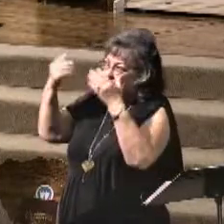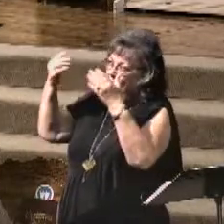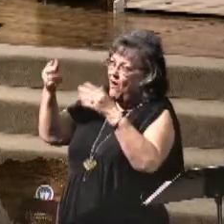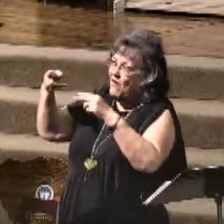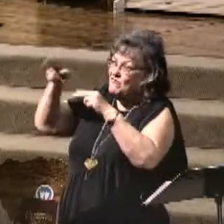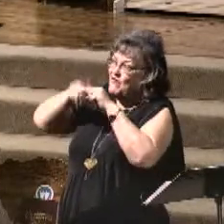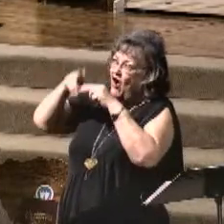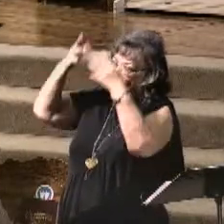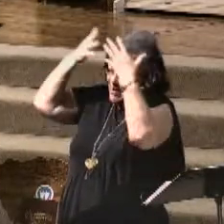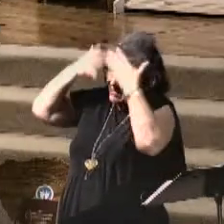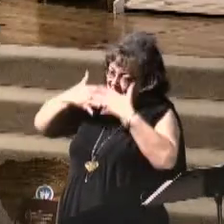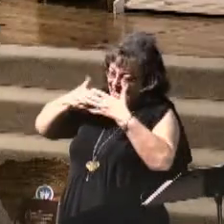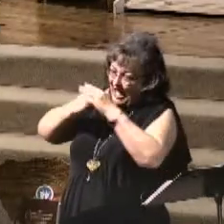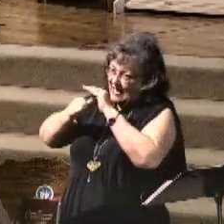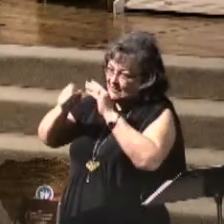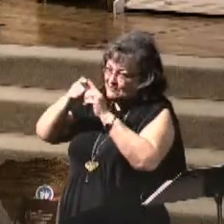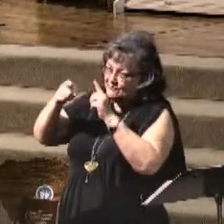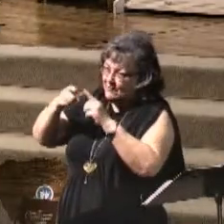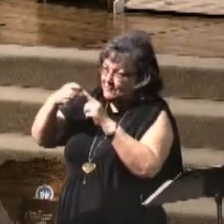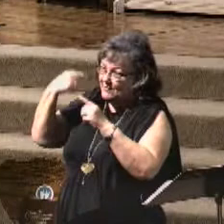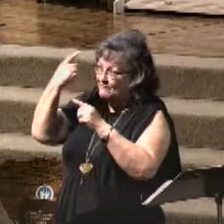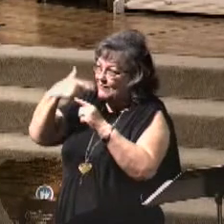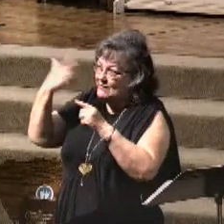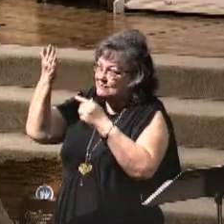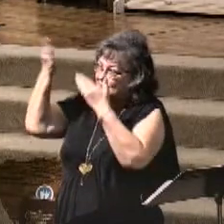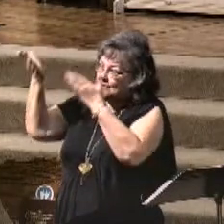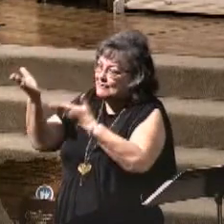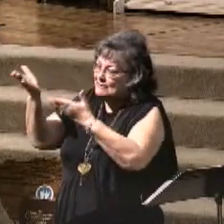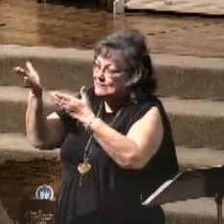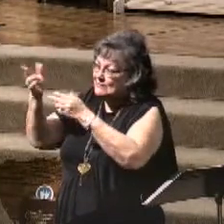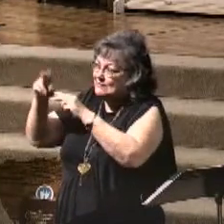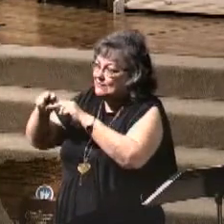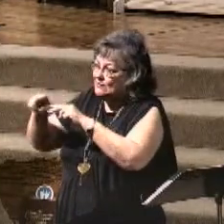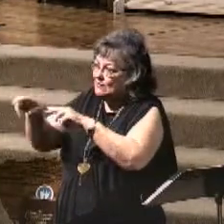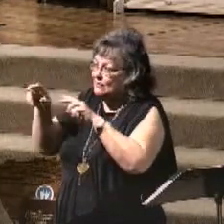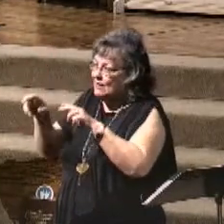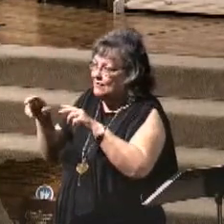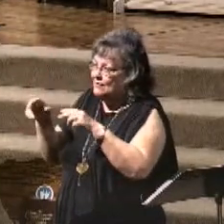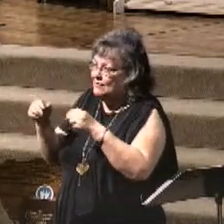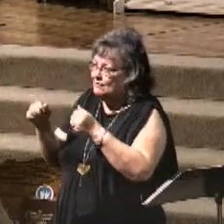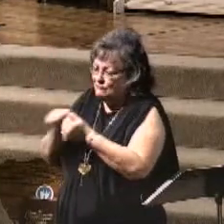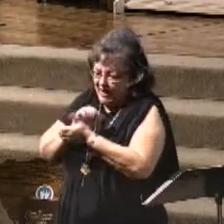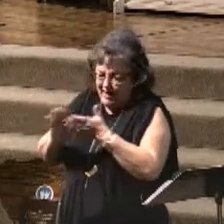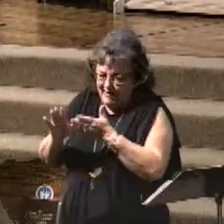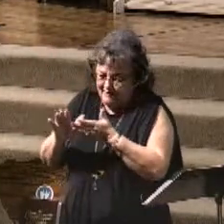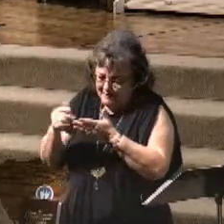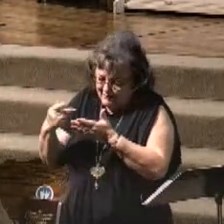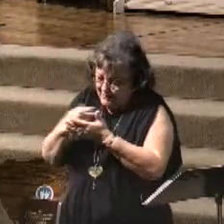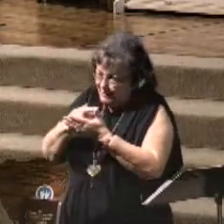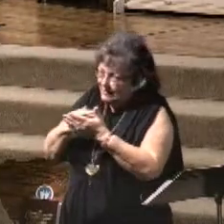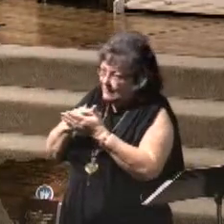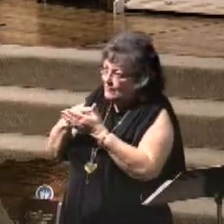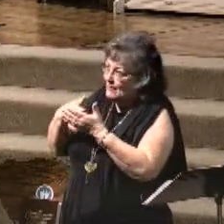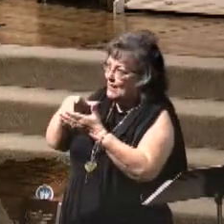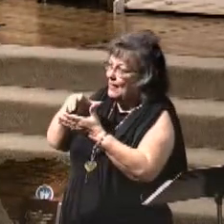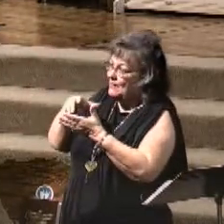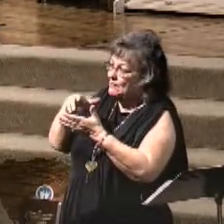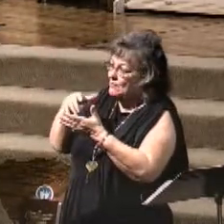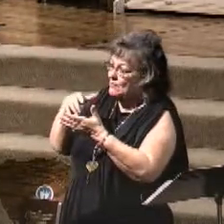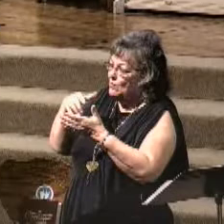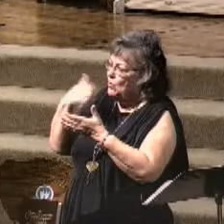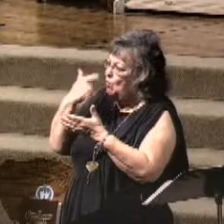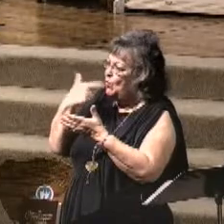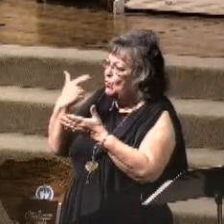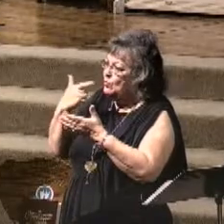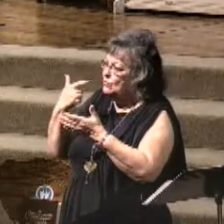us, and hide us from the face of him that sitteth on the throne, and from the wrath of the Lamb, for the great day of his wrath is come. Who shall be able to